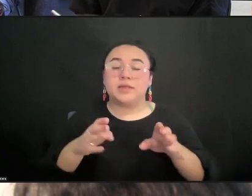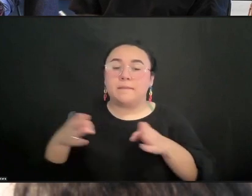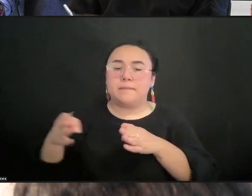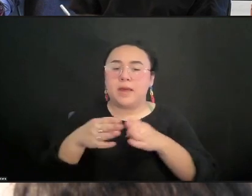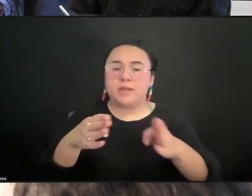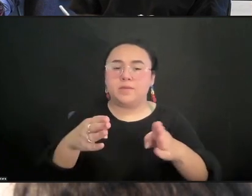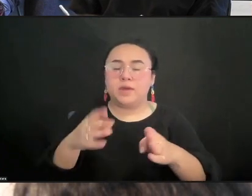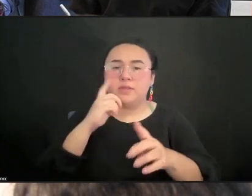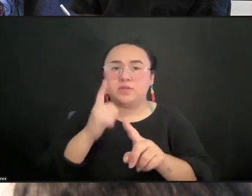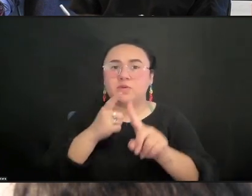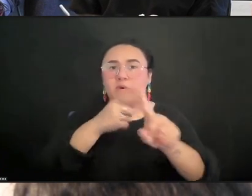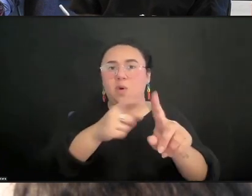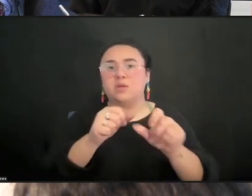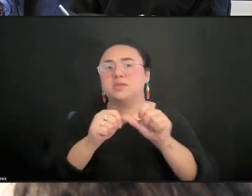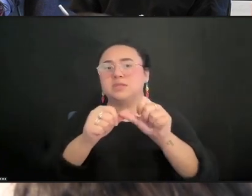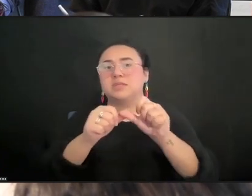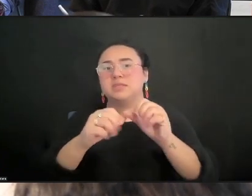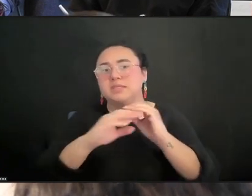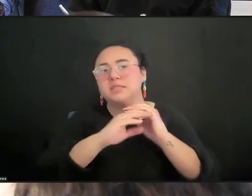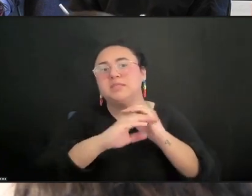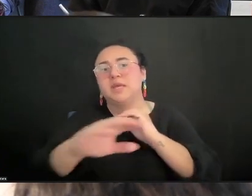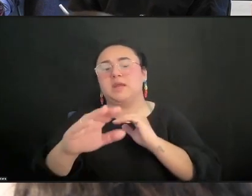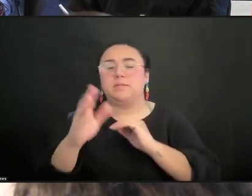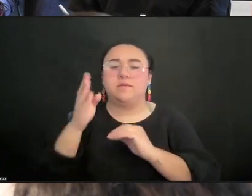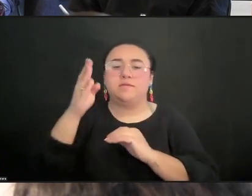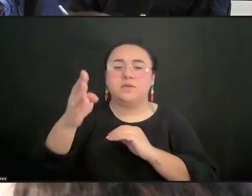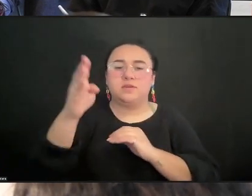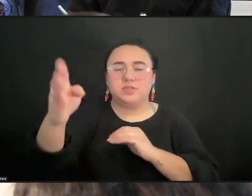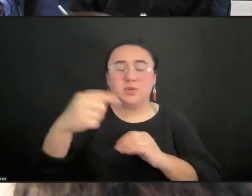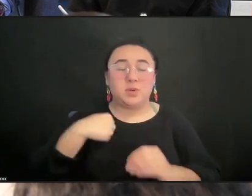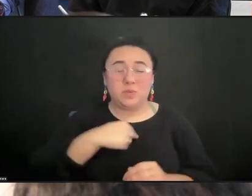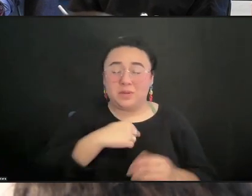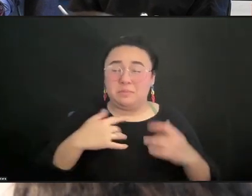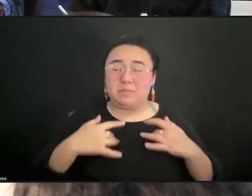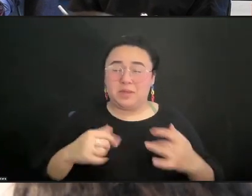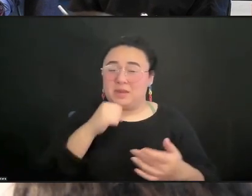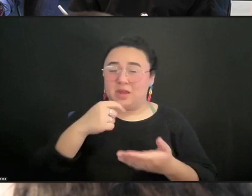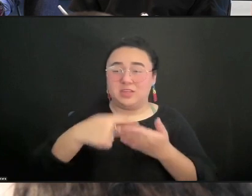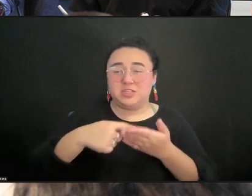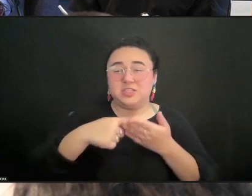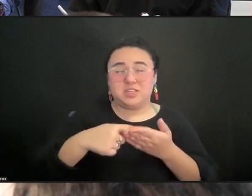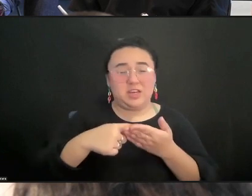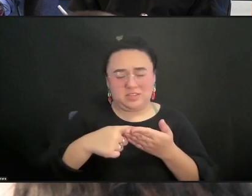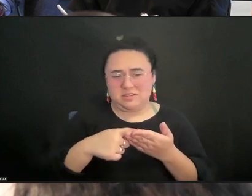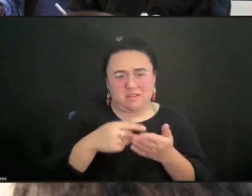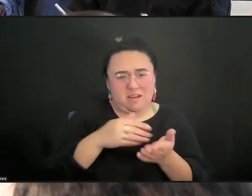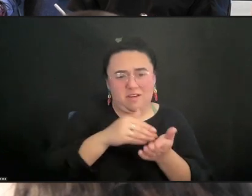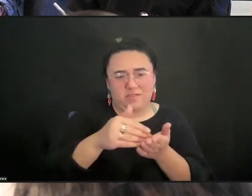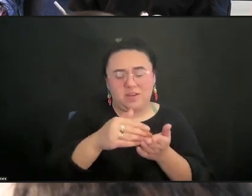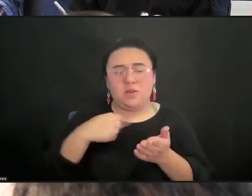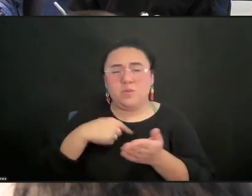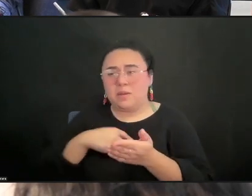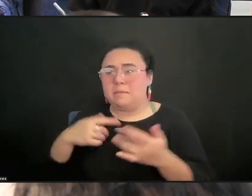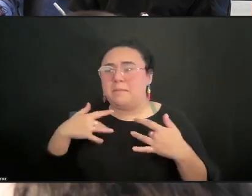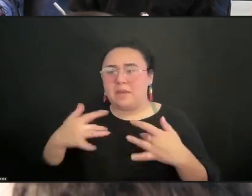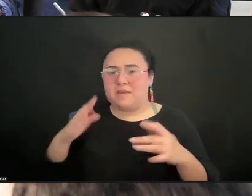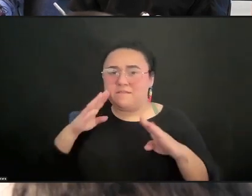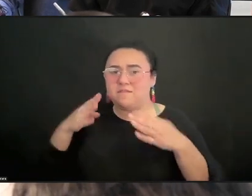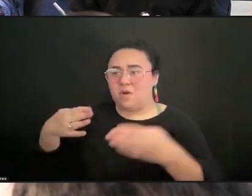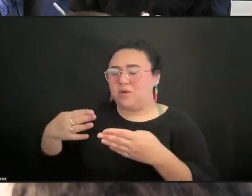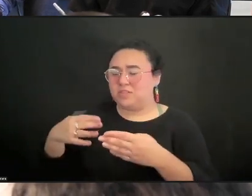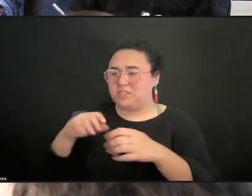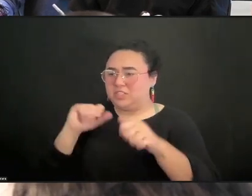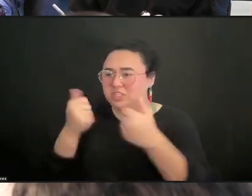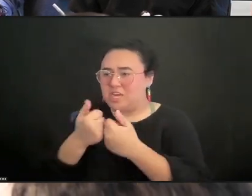don't get into these kinds of dialogues often, and we tend to want to talk about all the challenges and problems we face. But I want us to make sure that we're keeping the topic